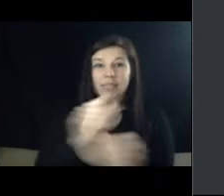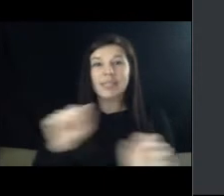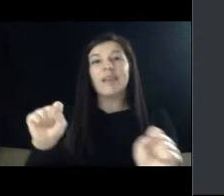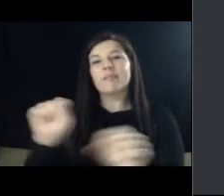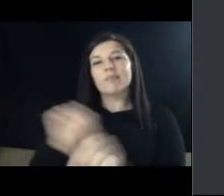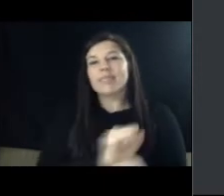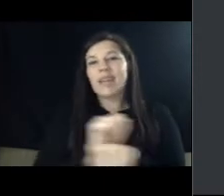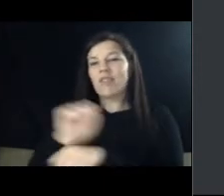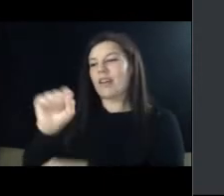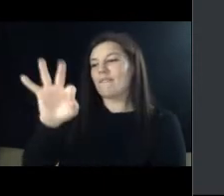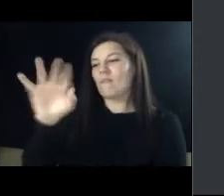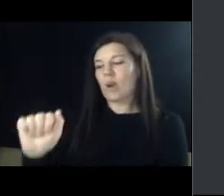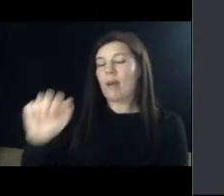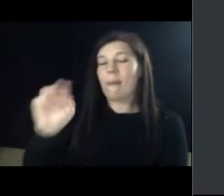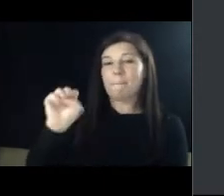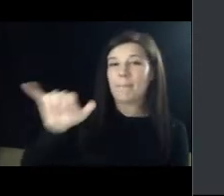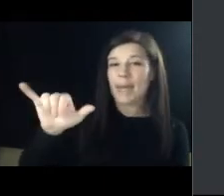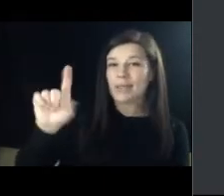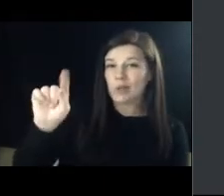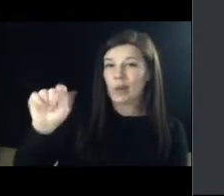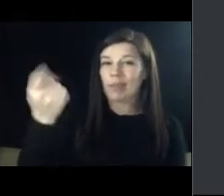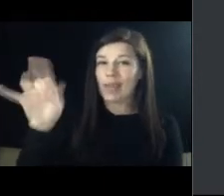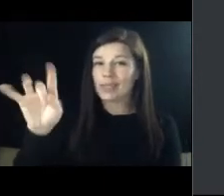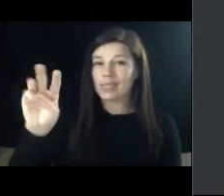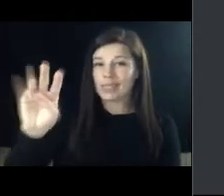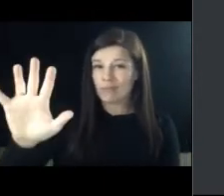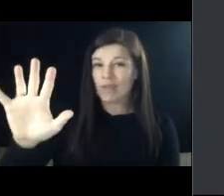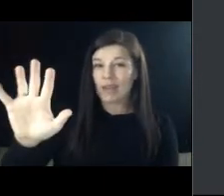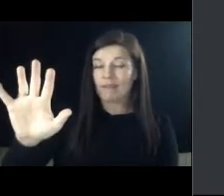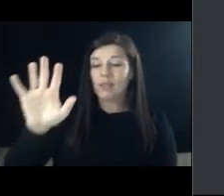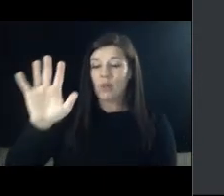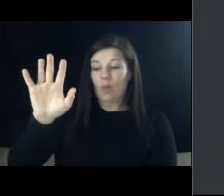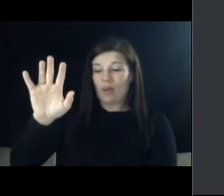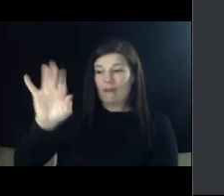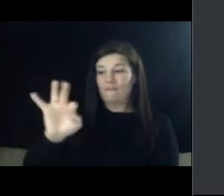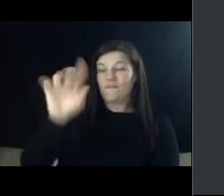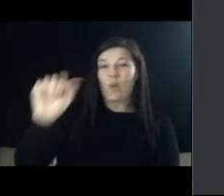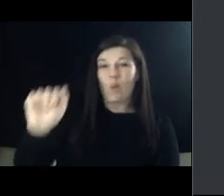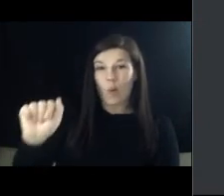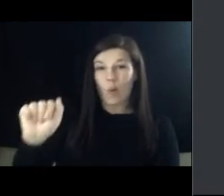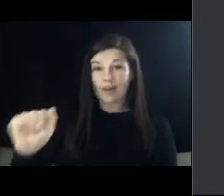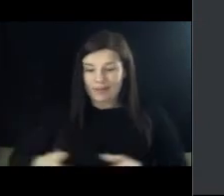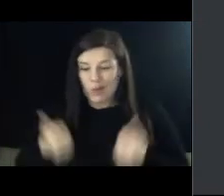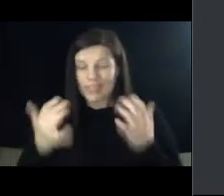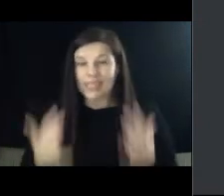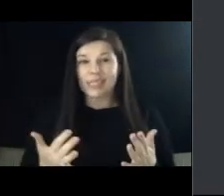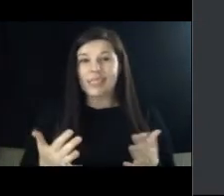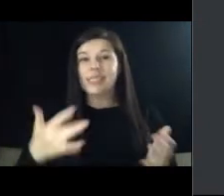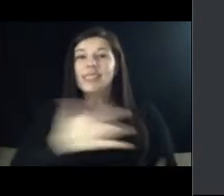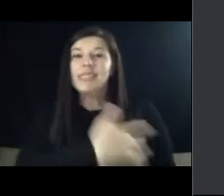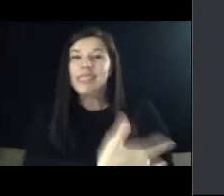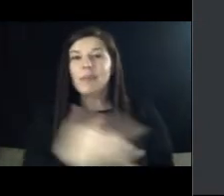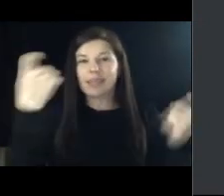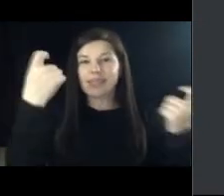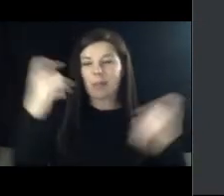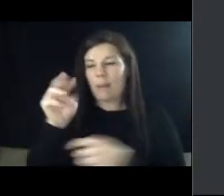20th 1865 and for this reason floridians traditionally celebrate emancipation day on may 20th